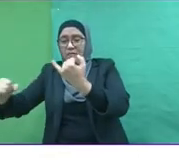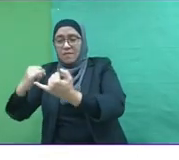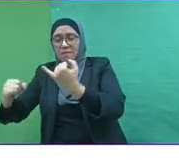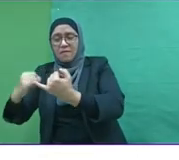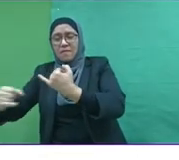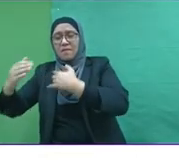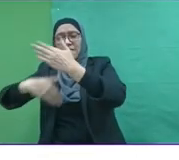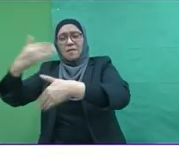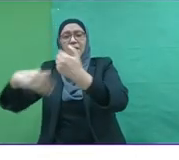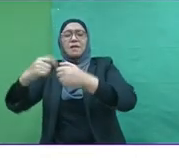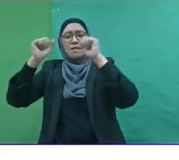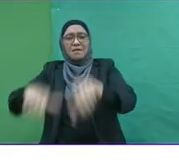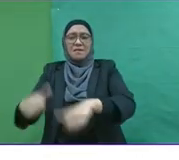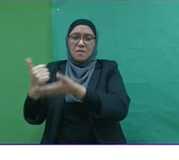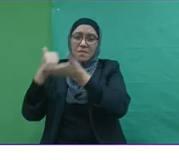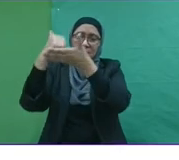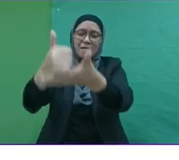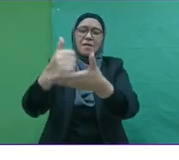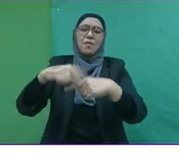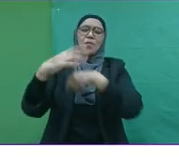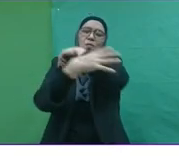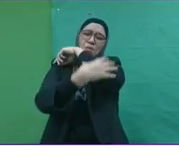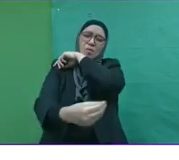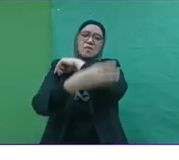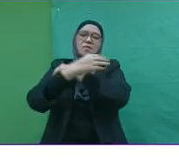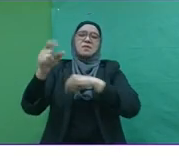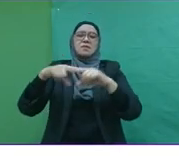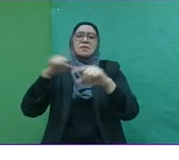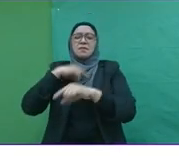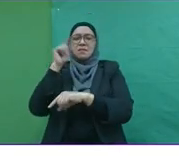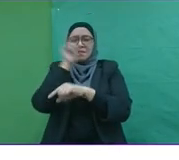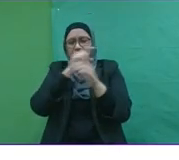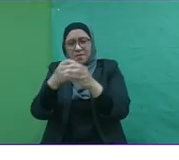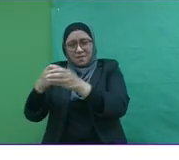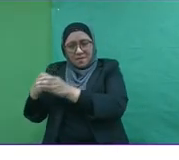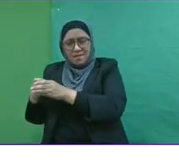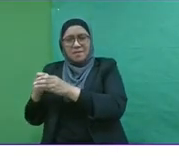want to help the poor and disadvantaged, and also to do good in society.